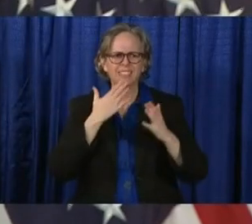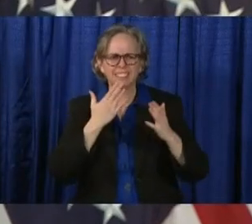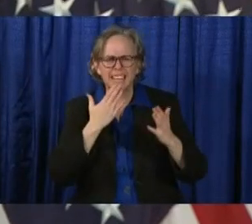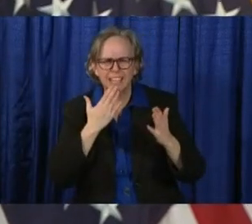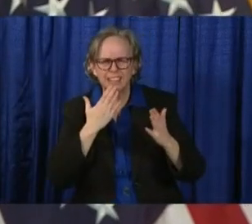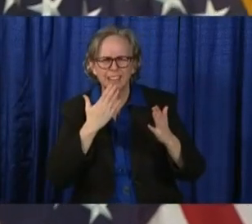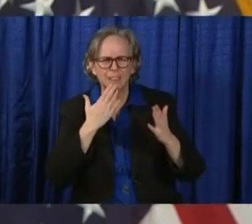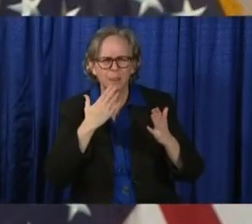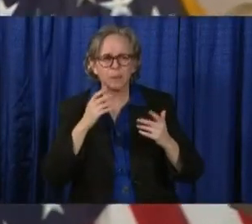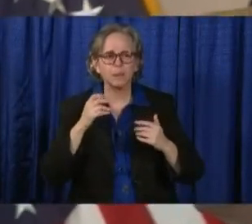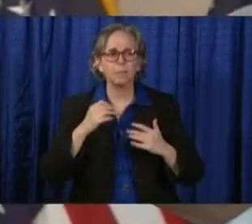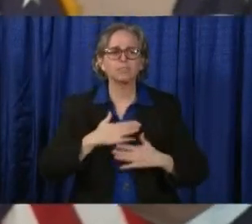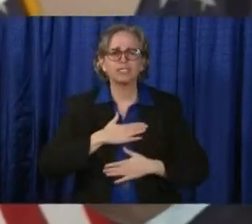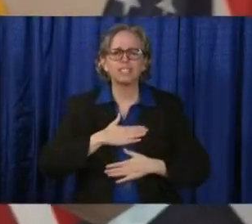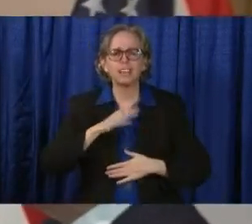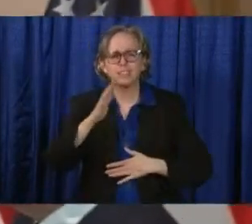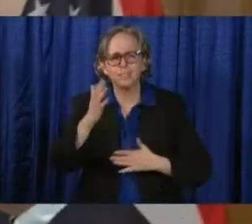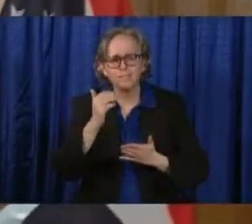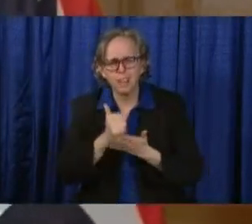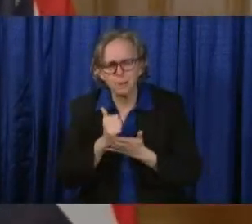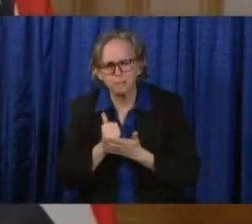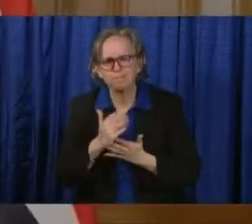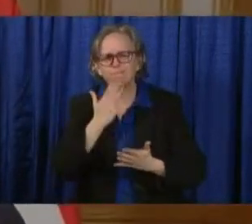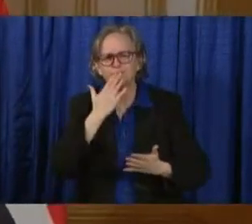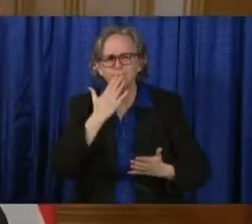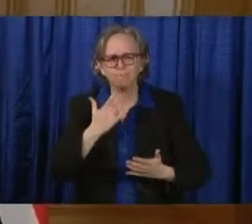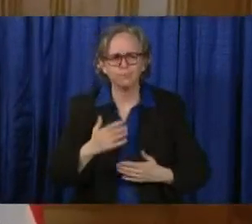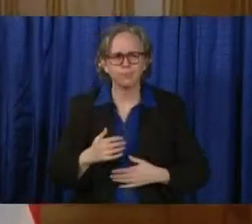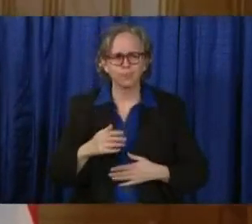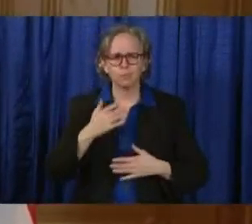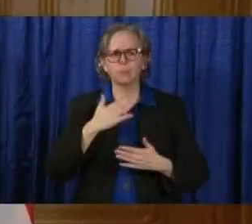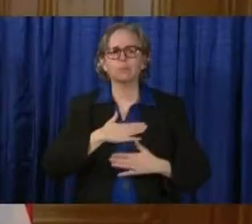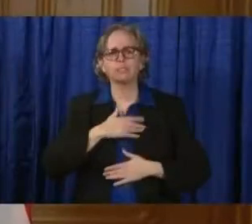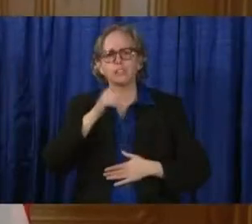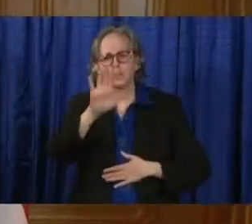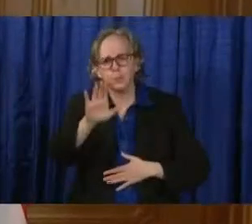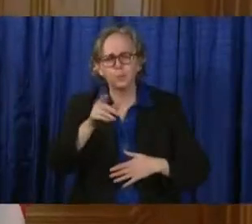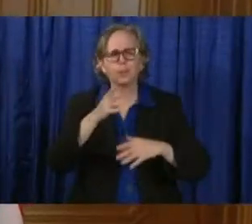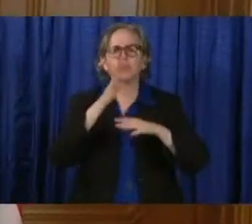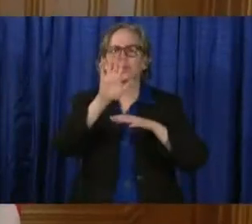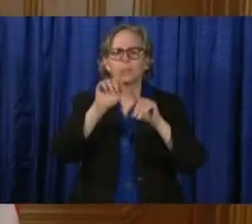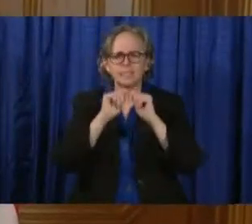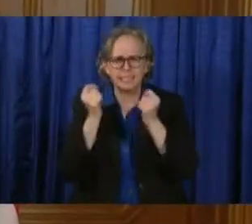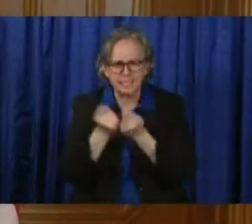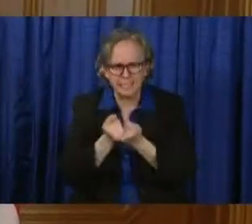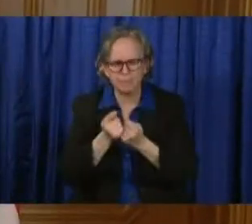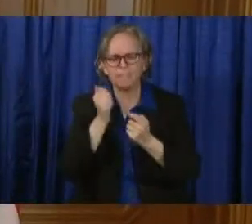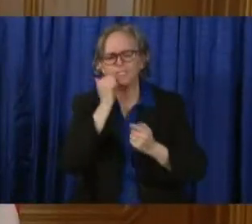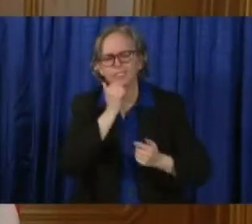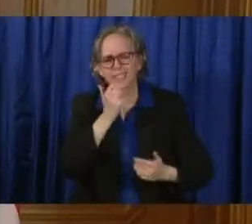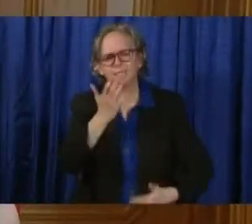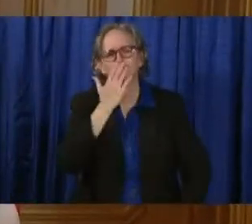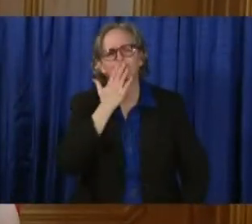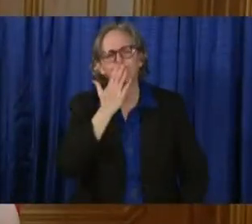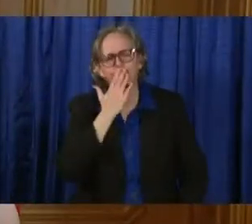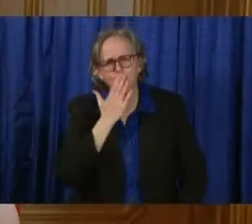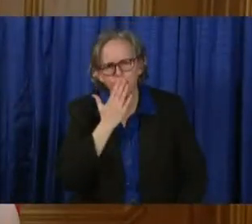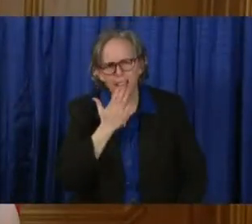We appreciate it very, very much. We appreciate what you and your team are doing every single day. Thank you.